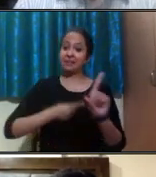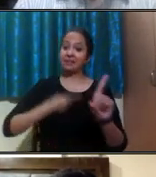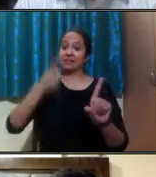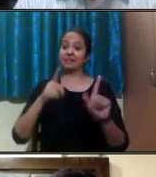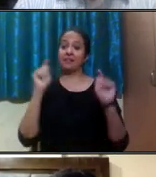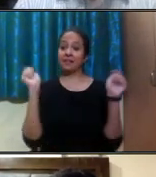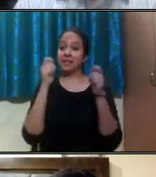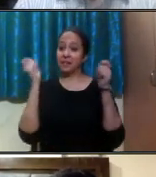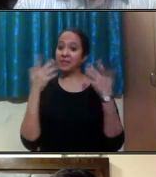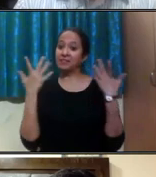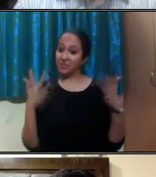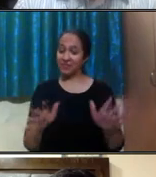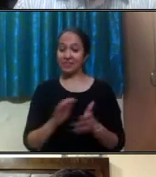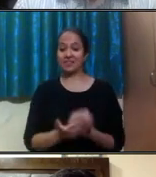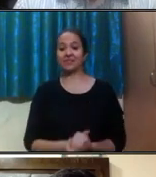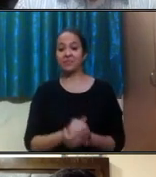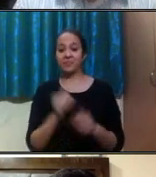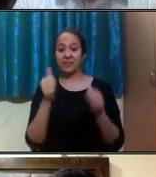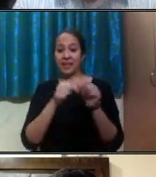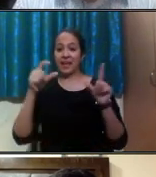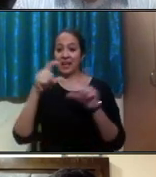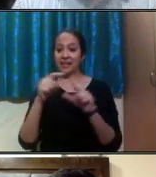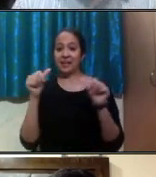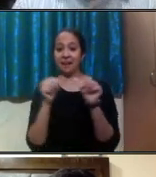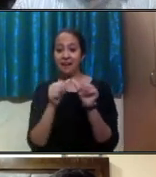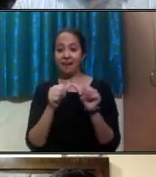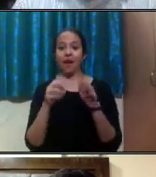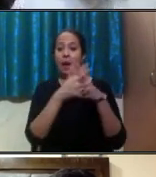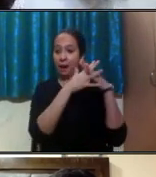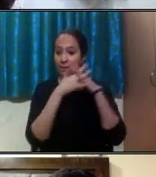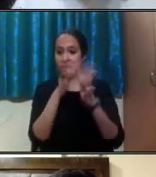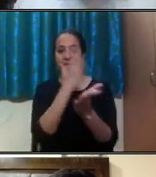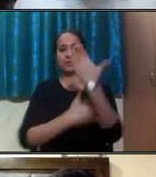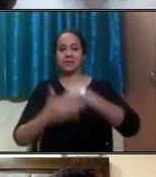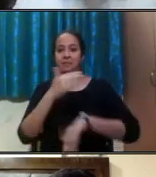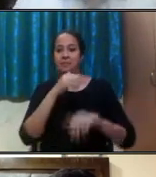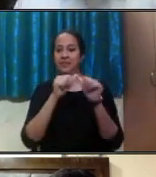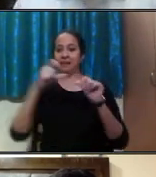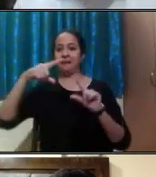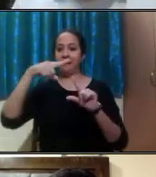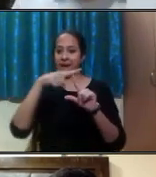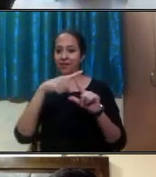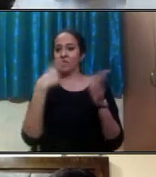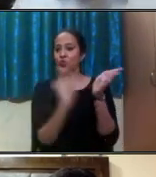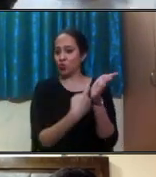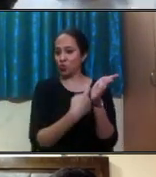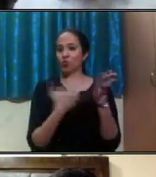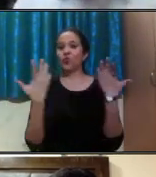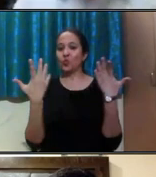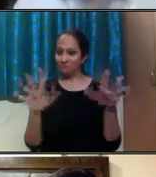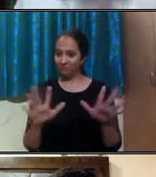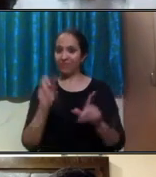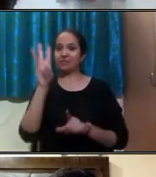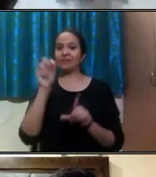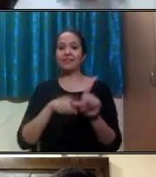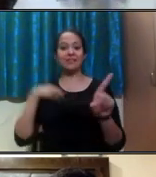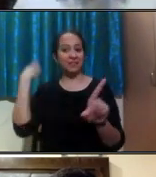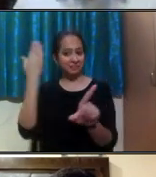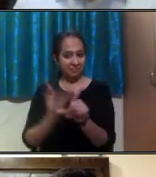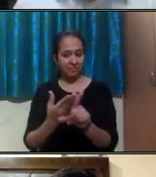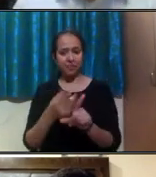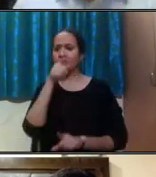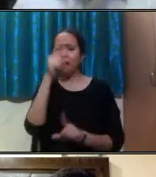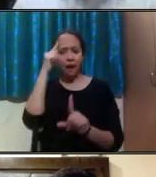ADA, the Americans with Disability Act. And the goal of the ADA is inclusion